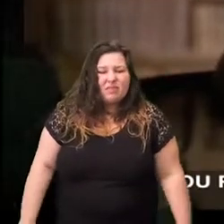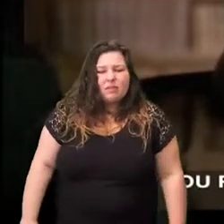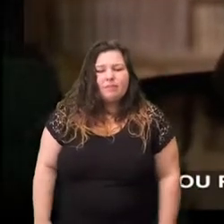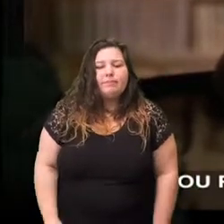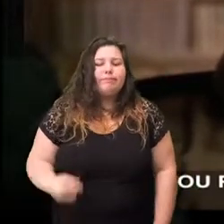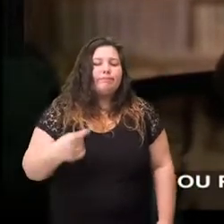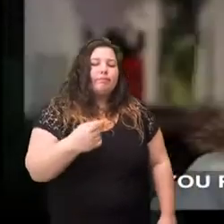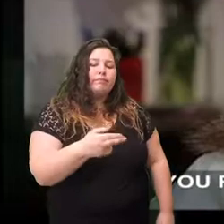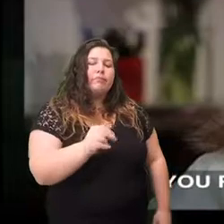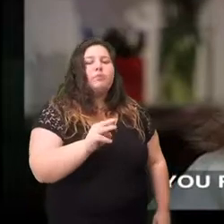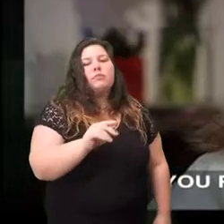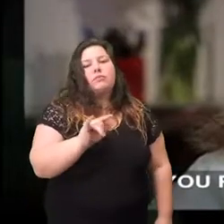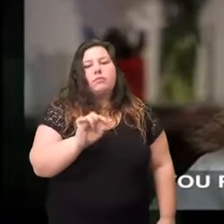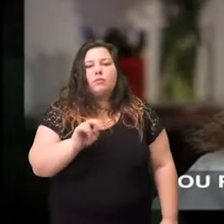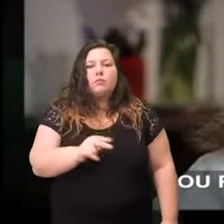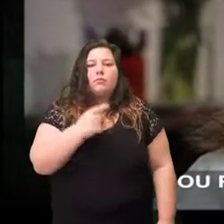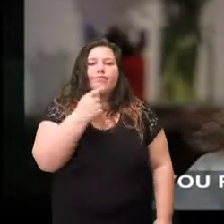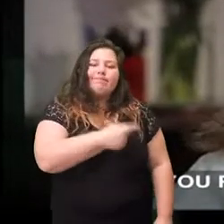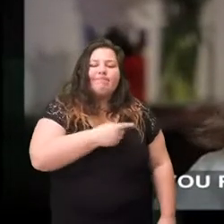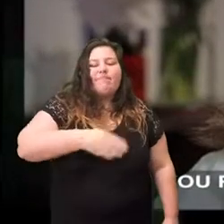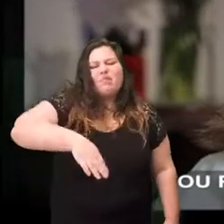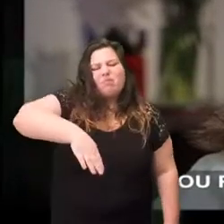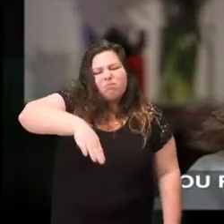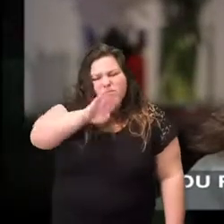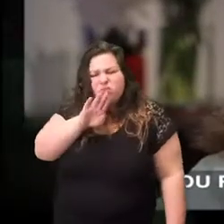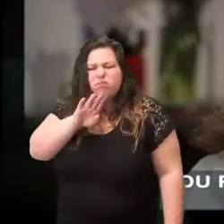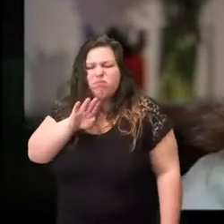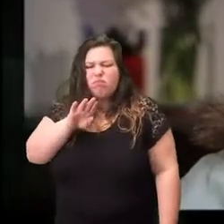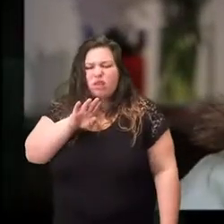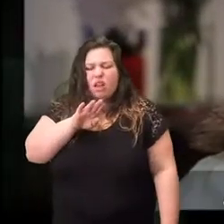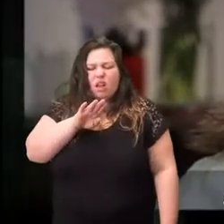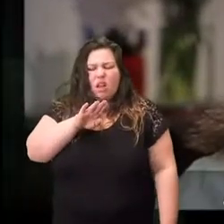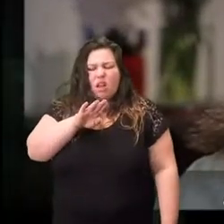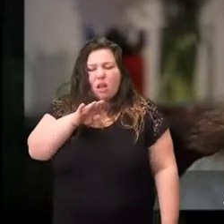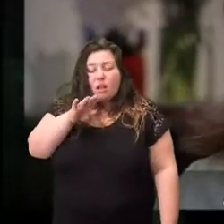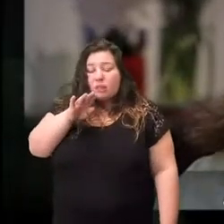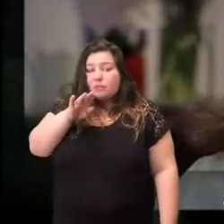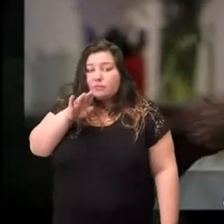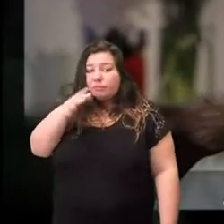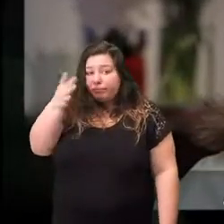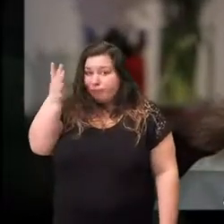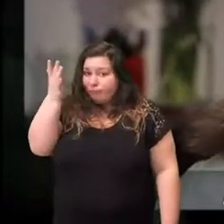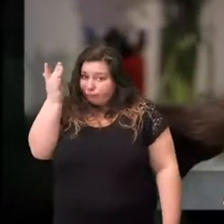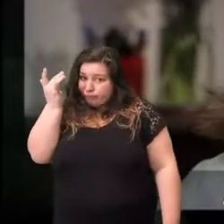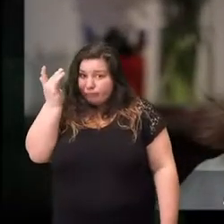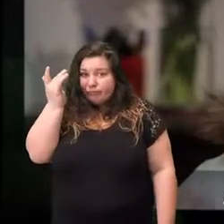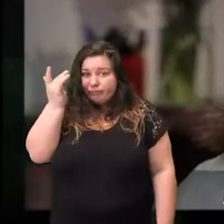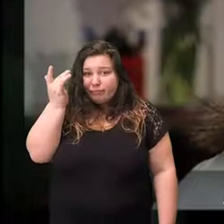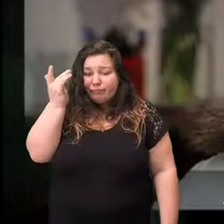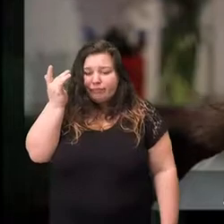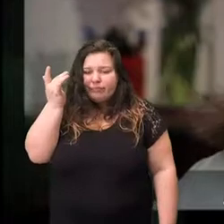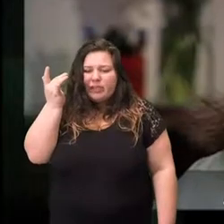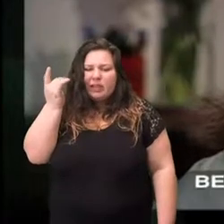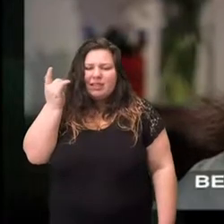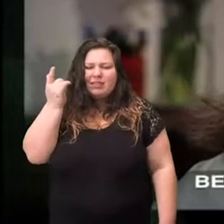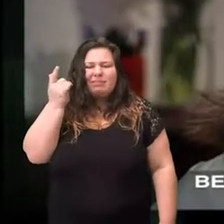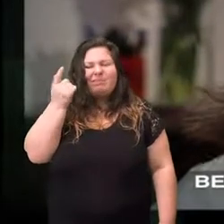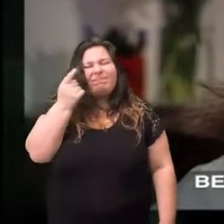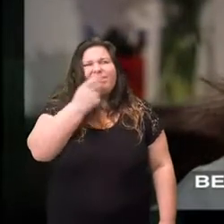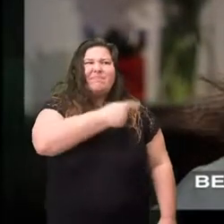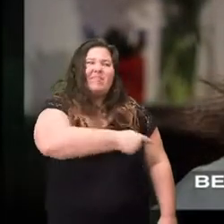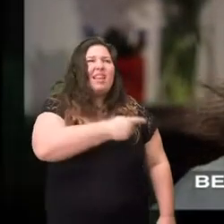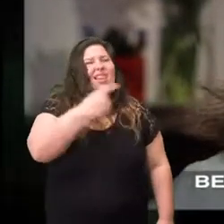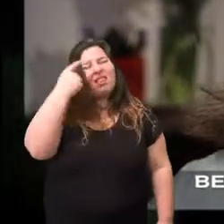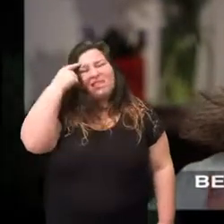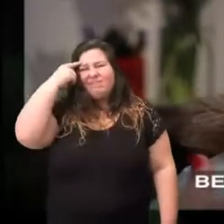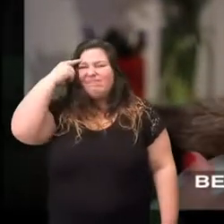you really see Hamilton tearing his hair and mumbling dirty whack-a-frass as the revolution ends